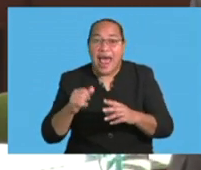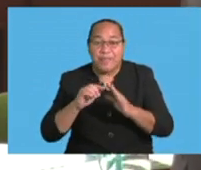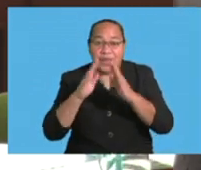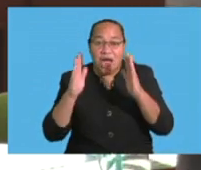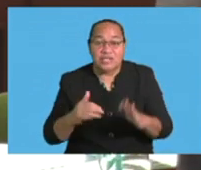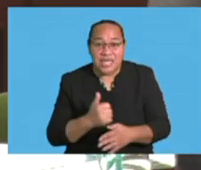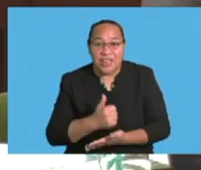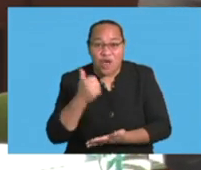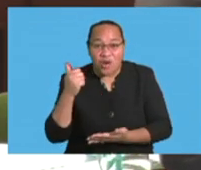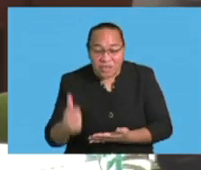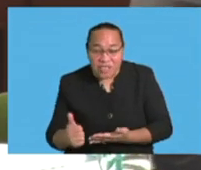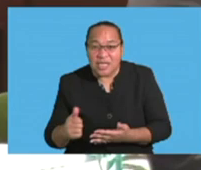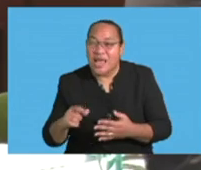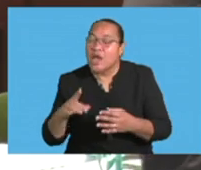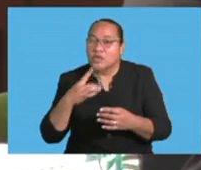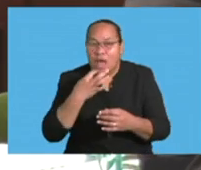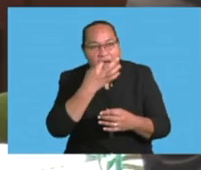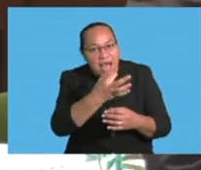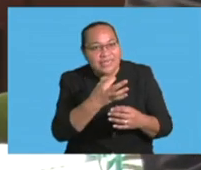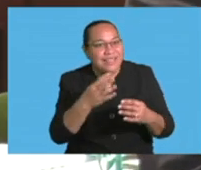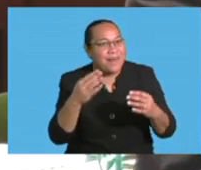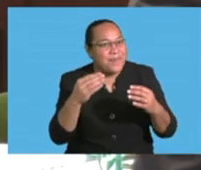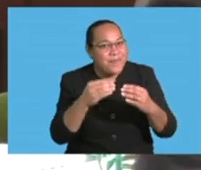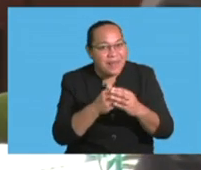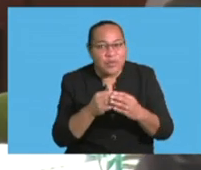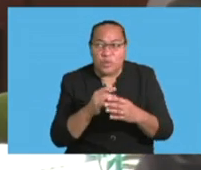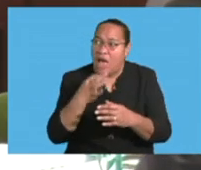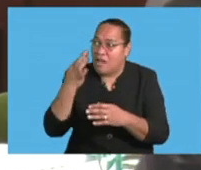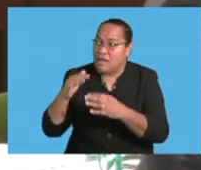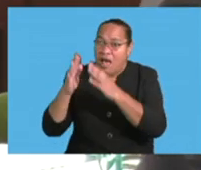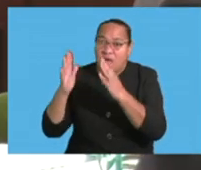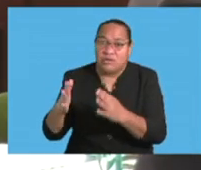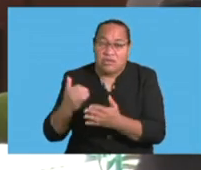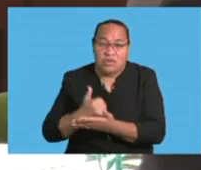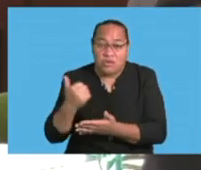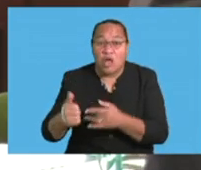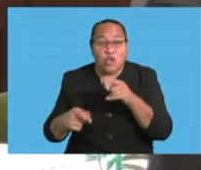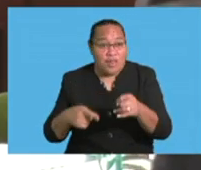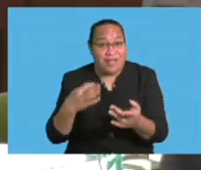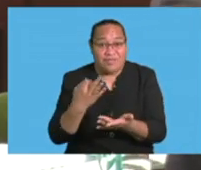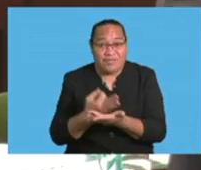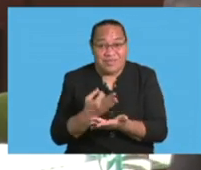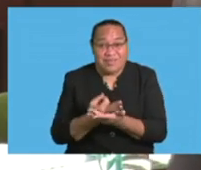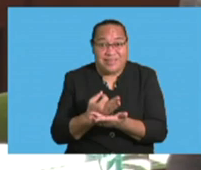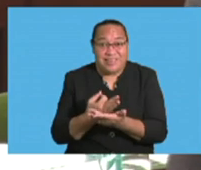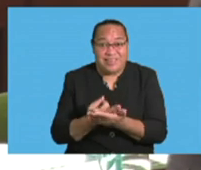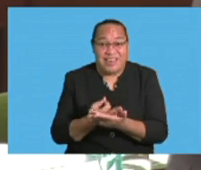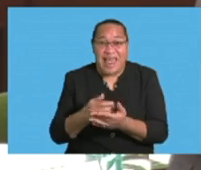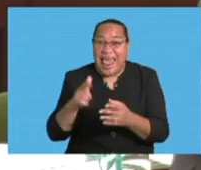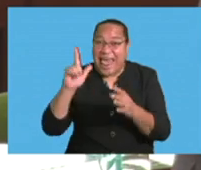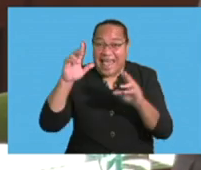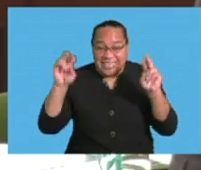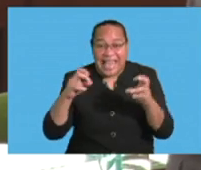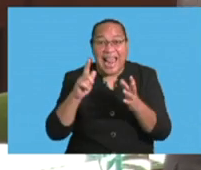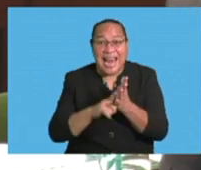lends funds to the banks or the FDB or Housing Authority via these facilities, the liquidity Mr. Speaker Sir, is added